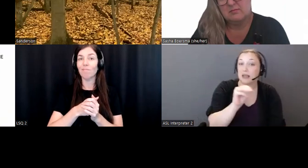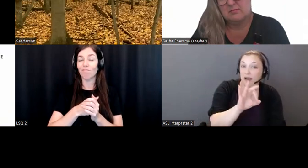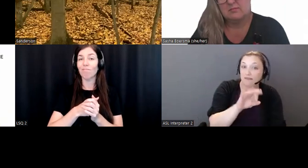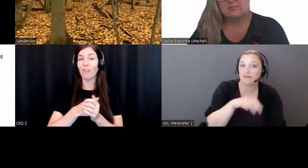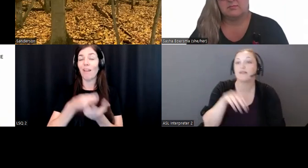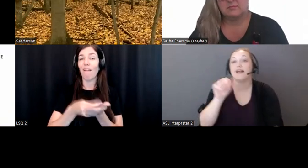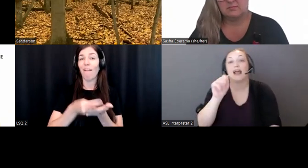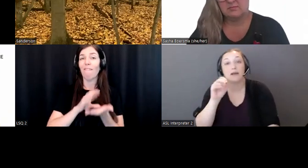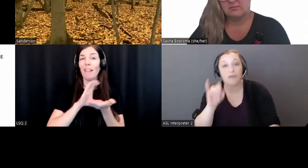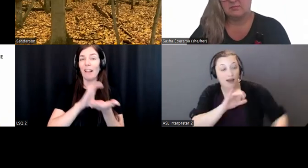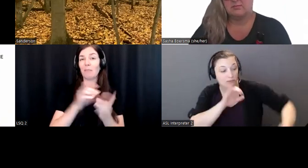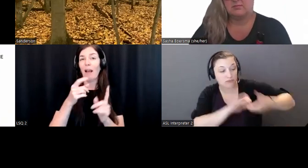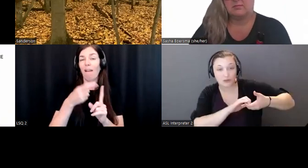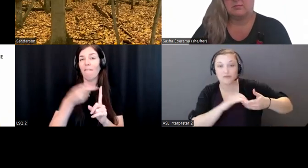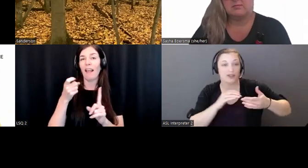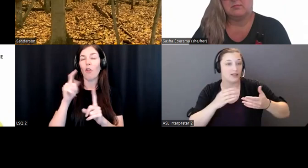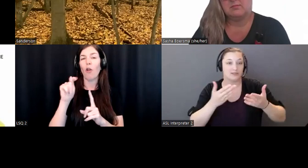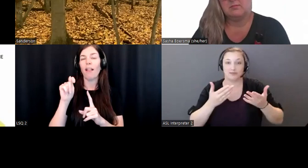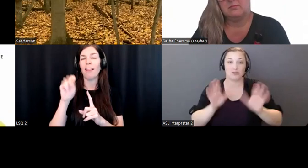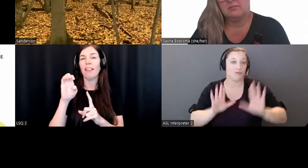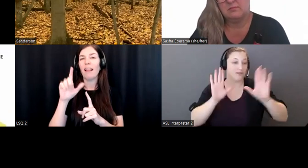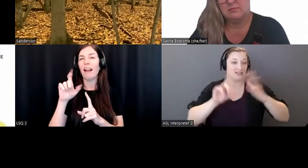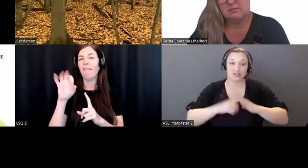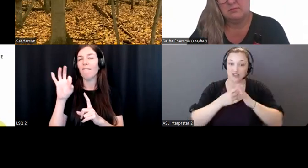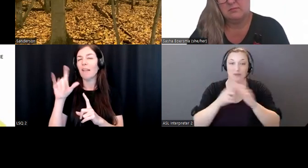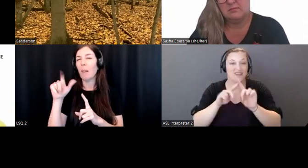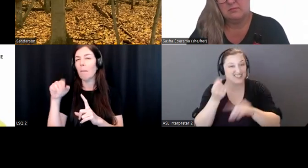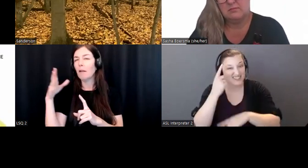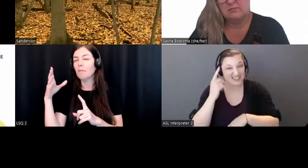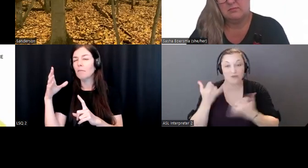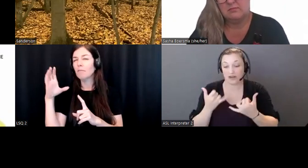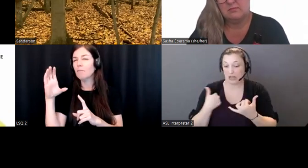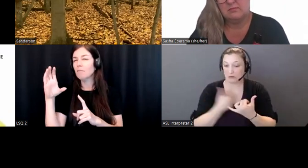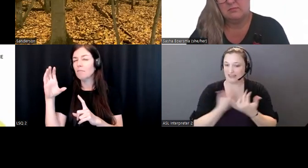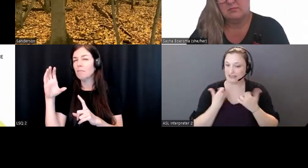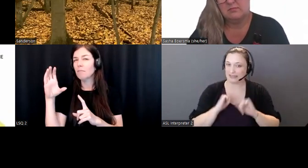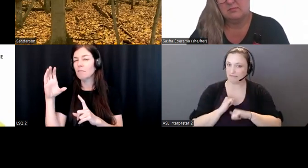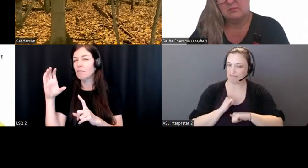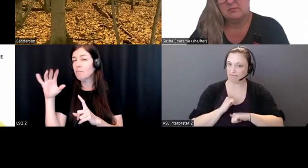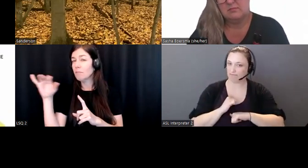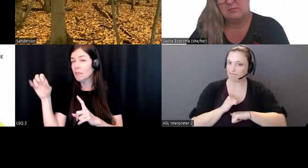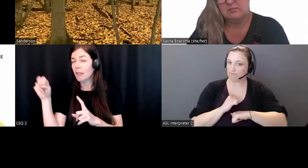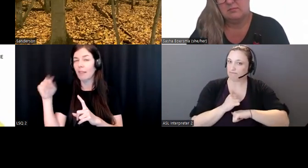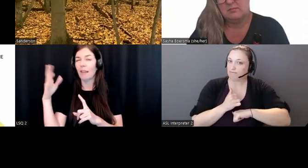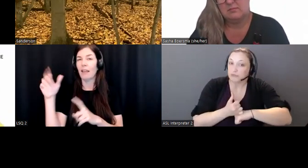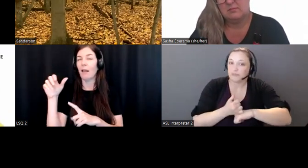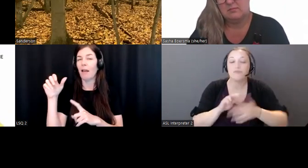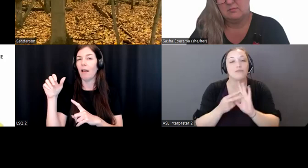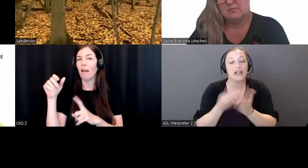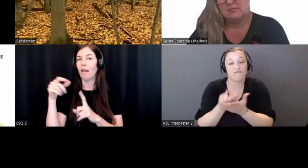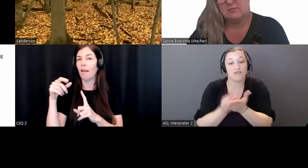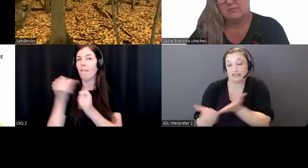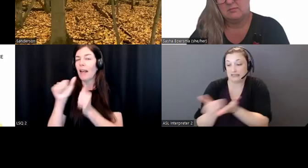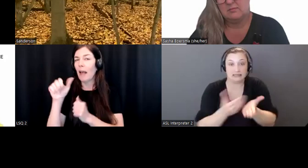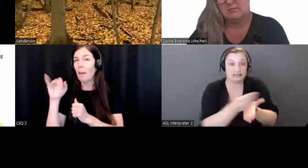to get us started. We are very, very much in startup mode, which means that we're looking at two different ways of funding. The first